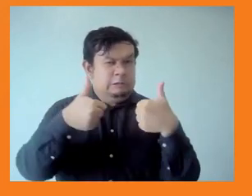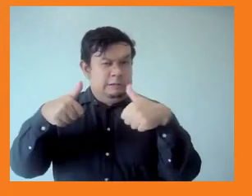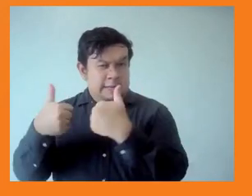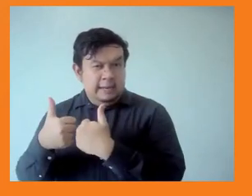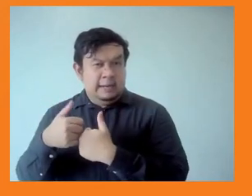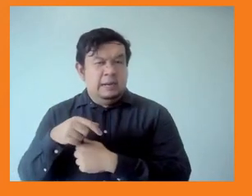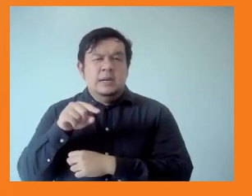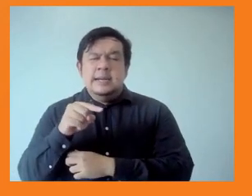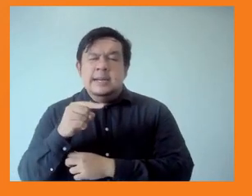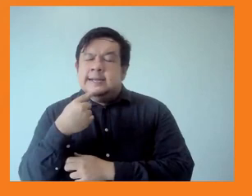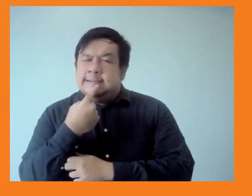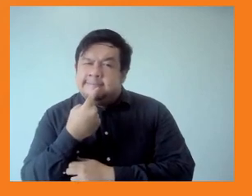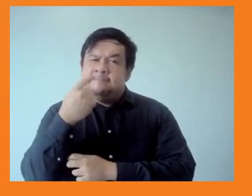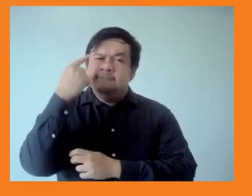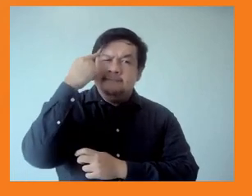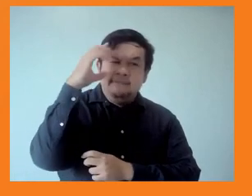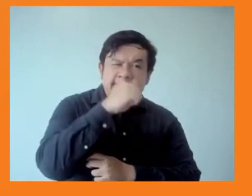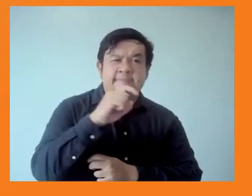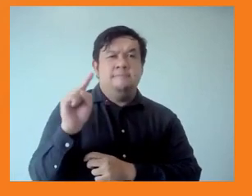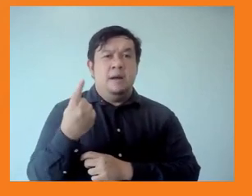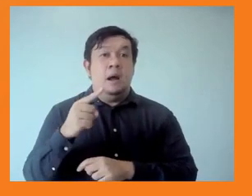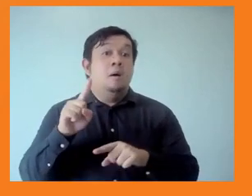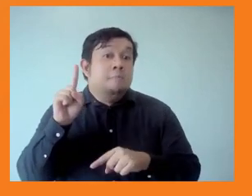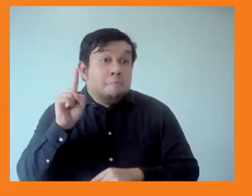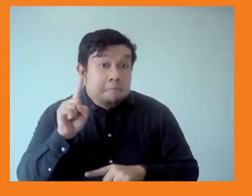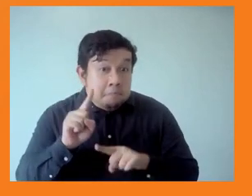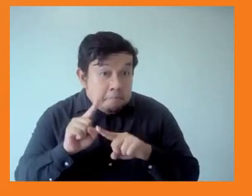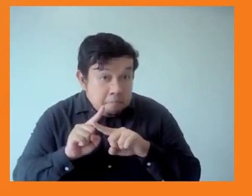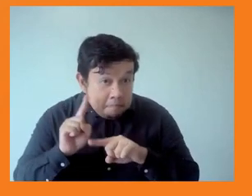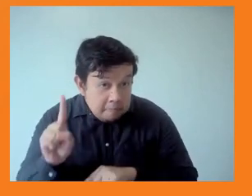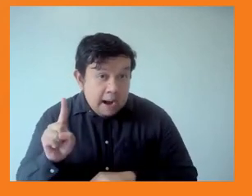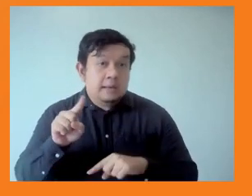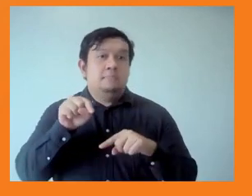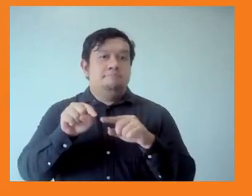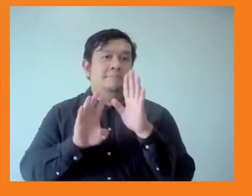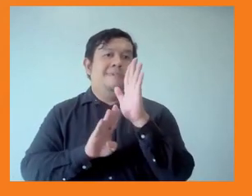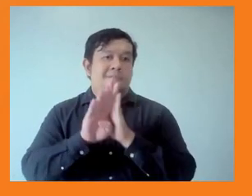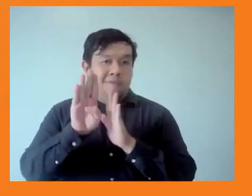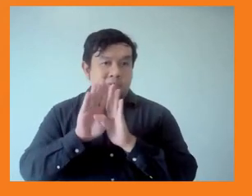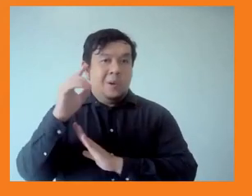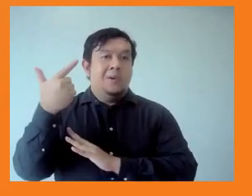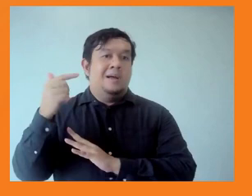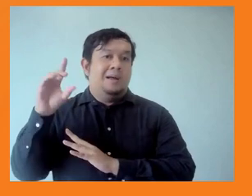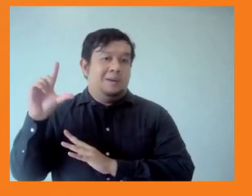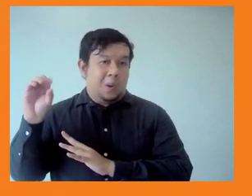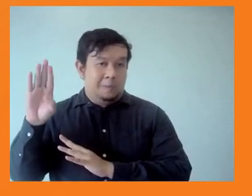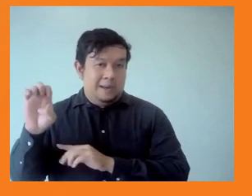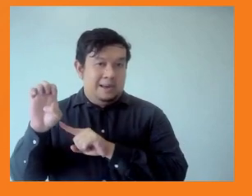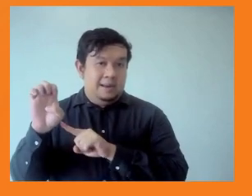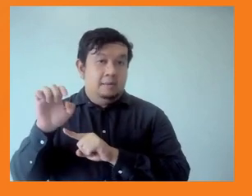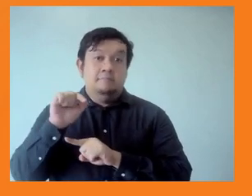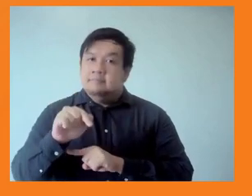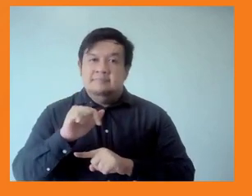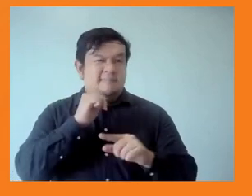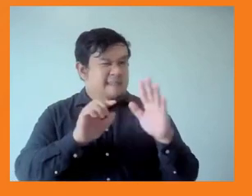movements like the degrowth movement, which critiques GDP and growth, and encourages us to reduce global